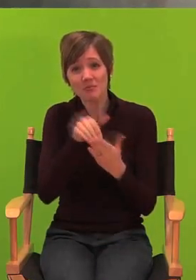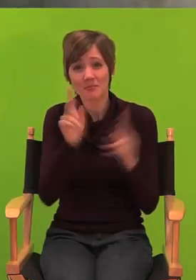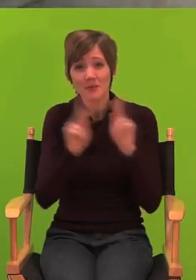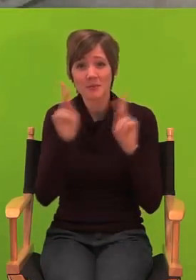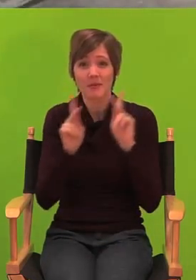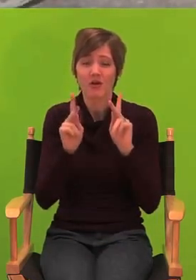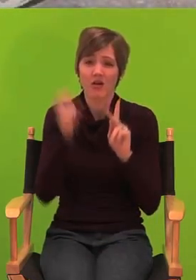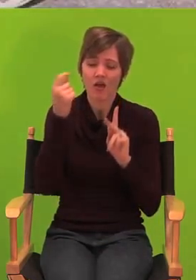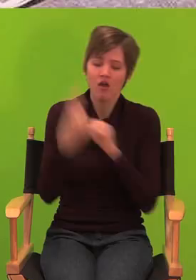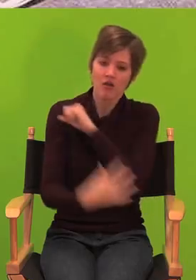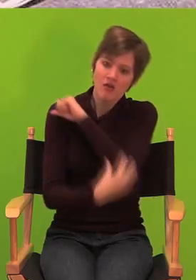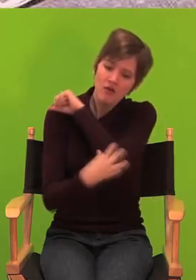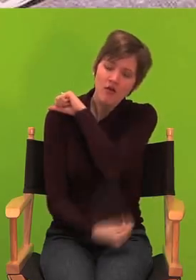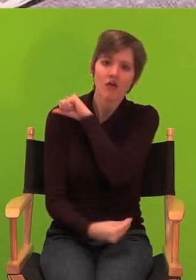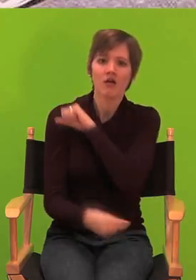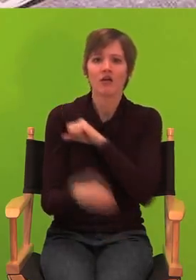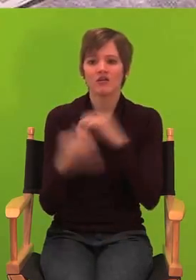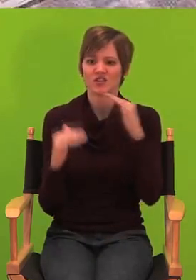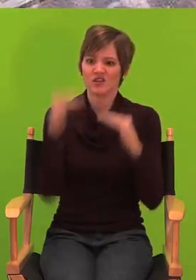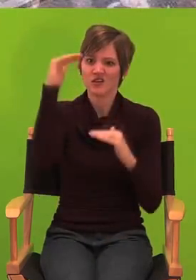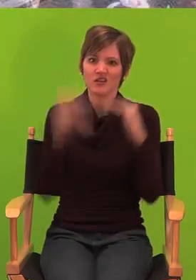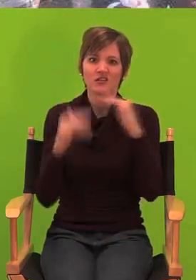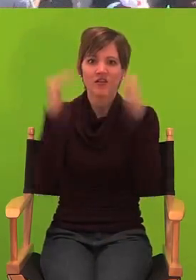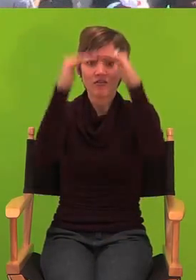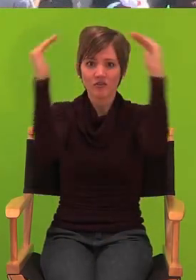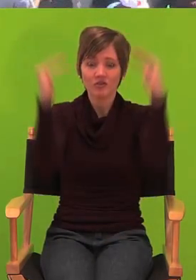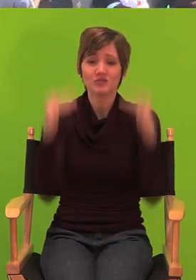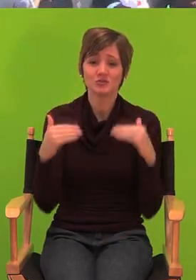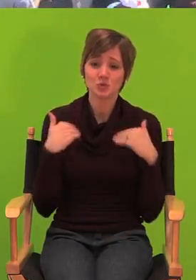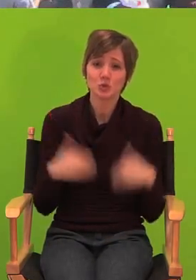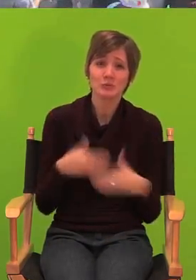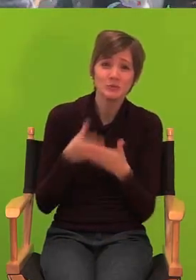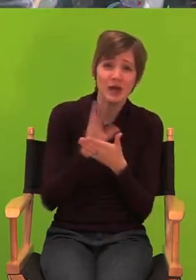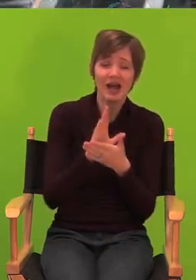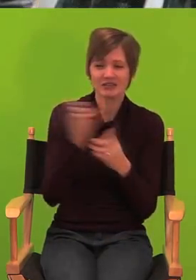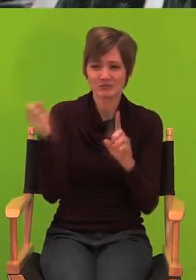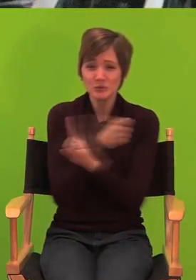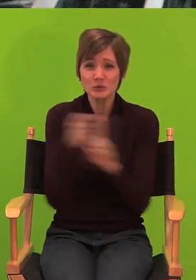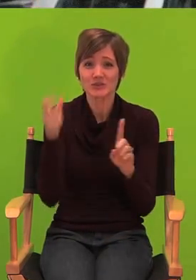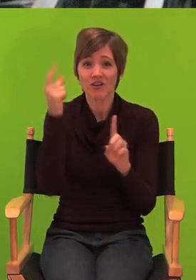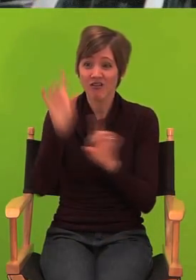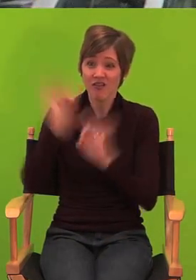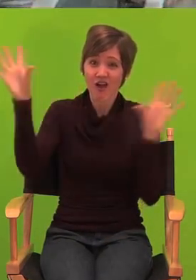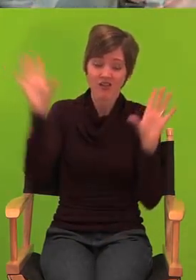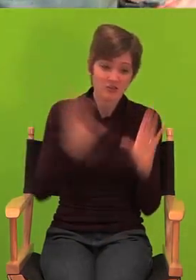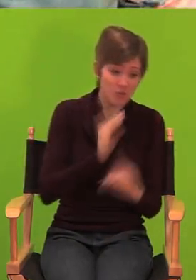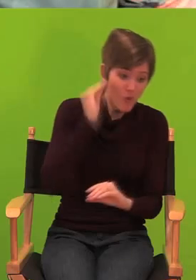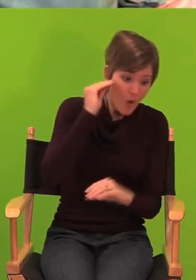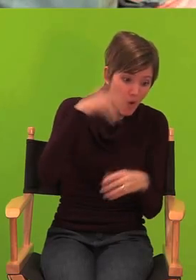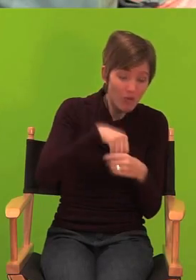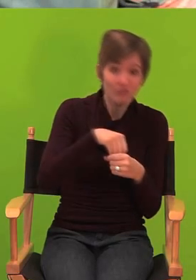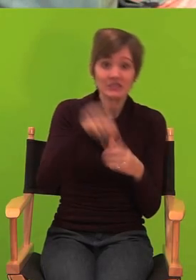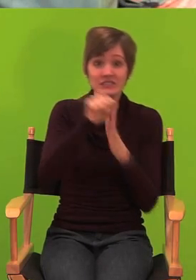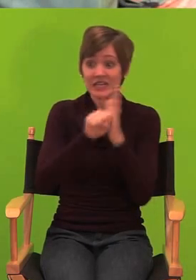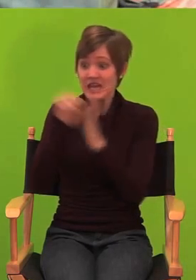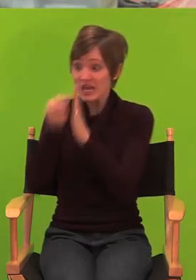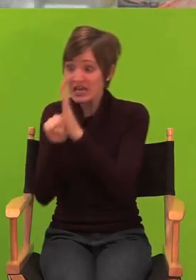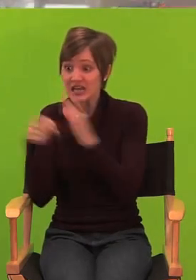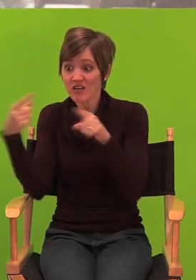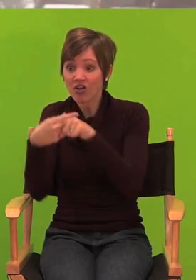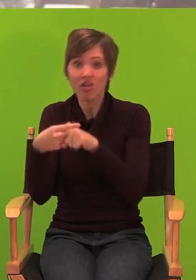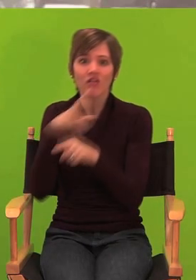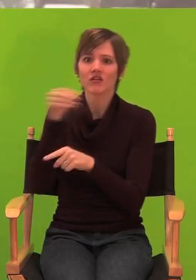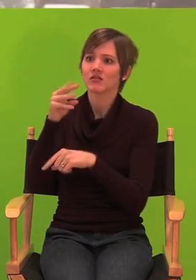Chronic, acute and desperate poverty. Human rights abuses and violence ranging from the home to sub-state conflict to